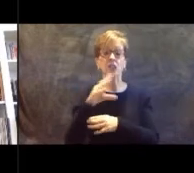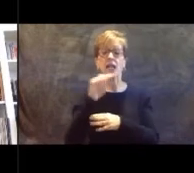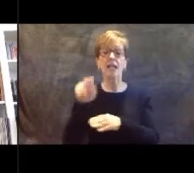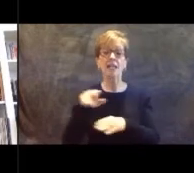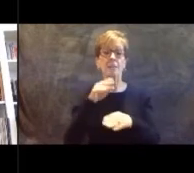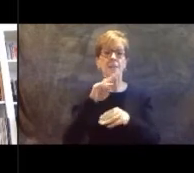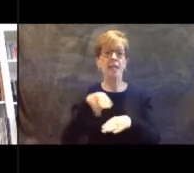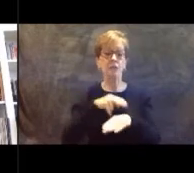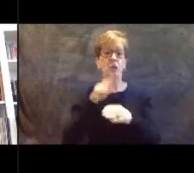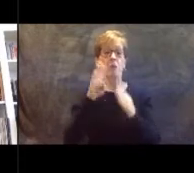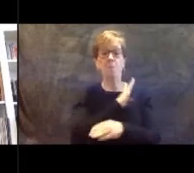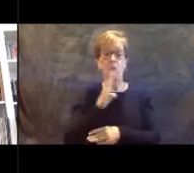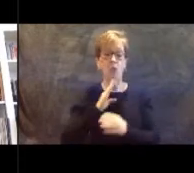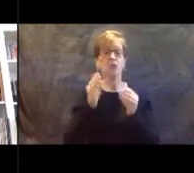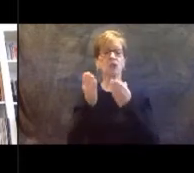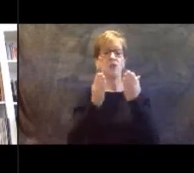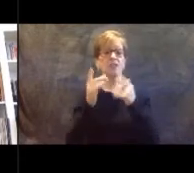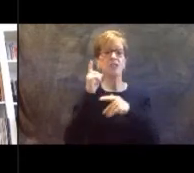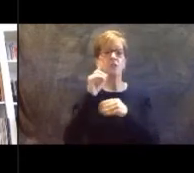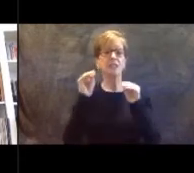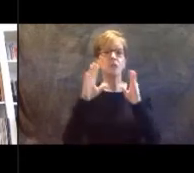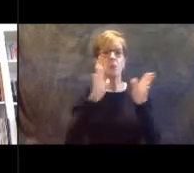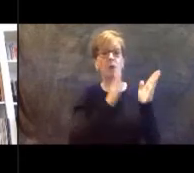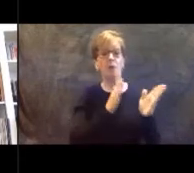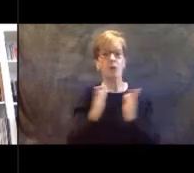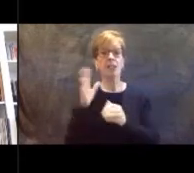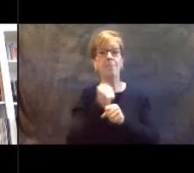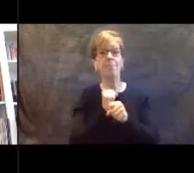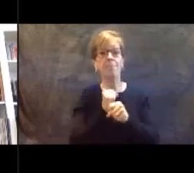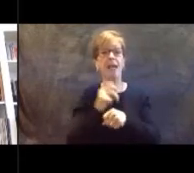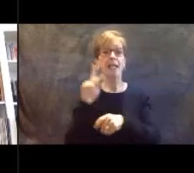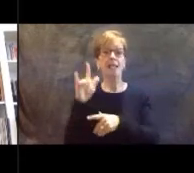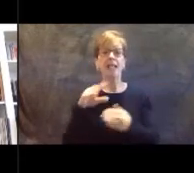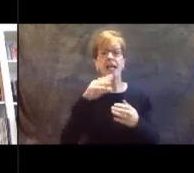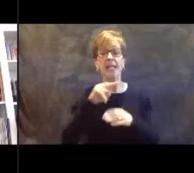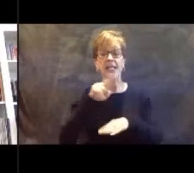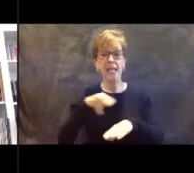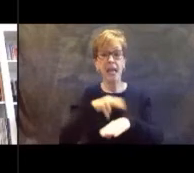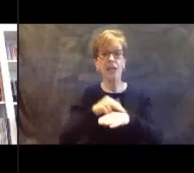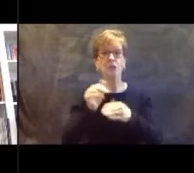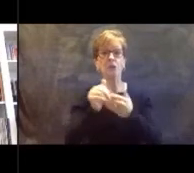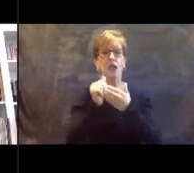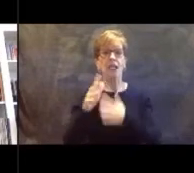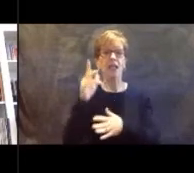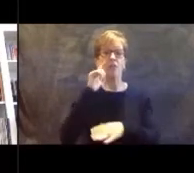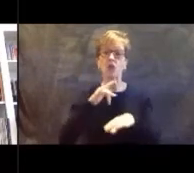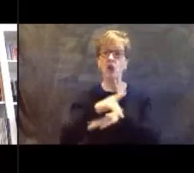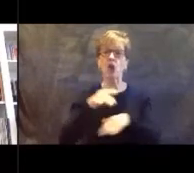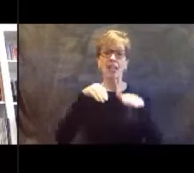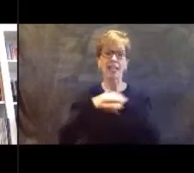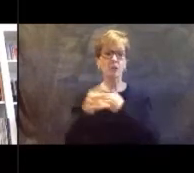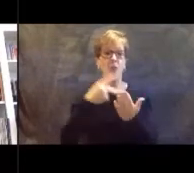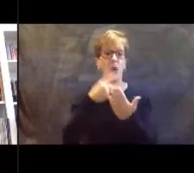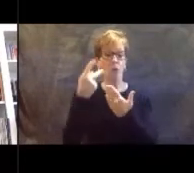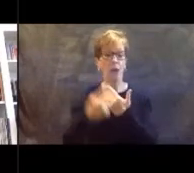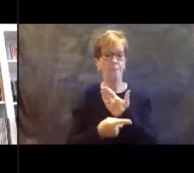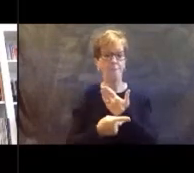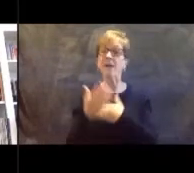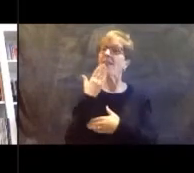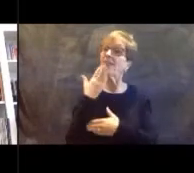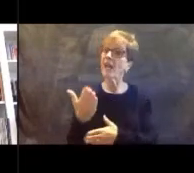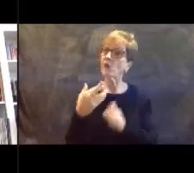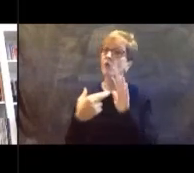preparation and make Kentucky a national leader for such an early entry program. Thank you Representative